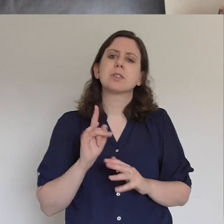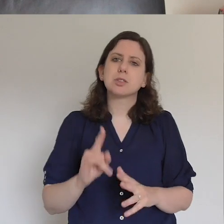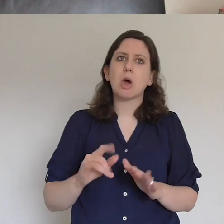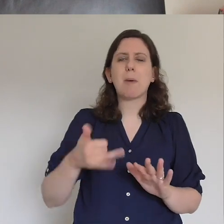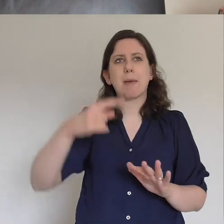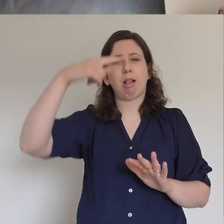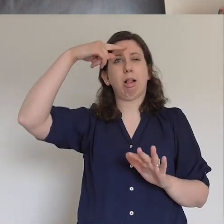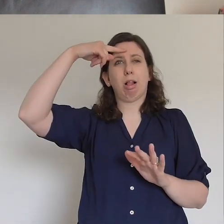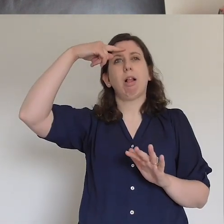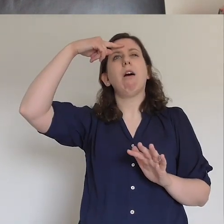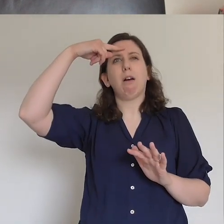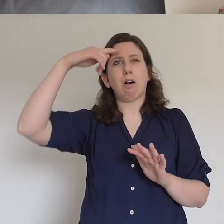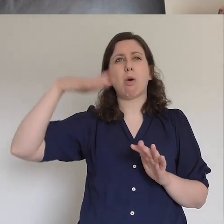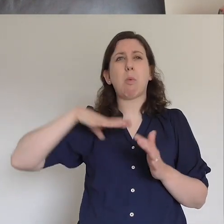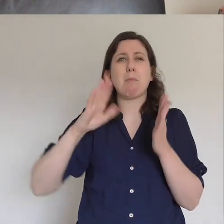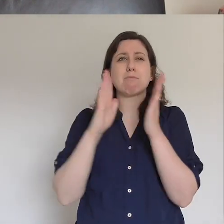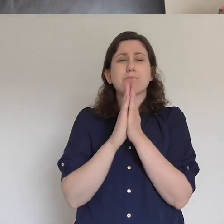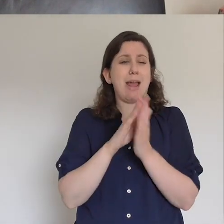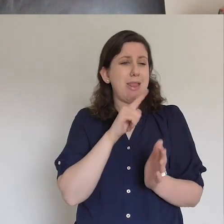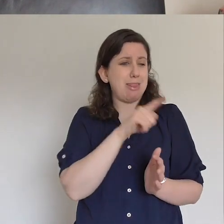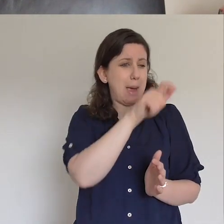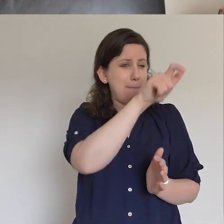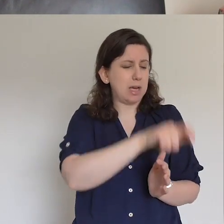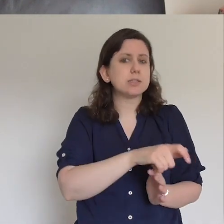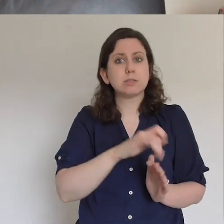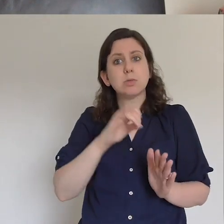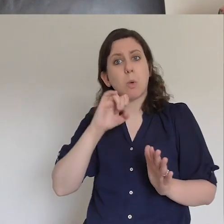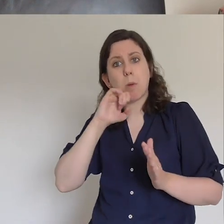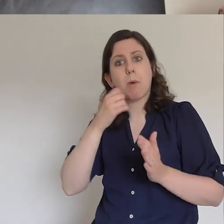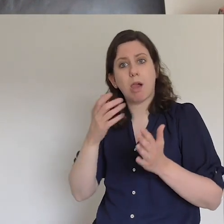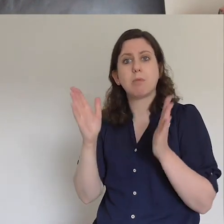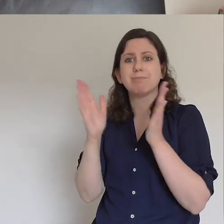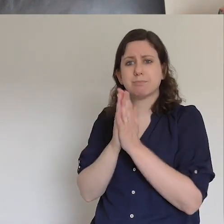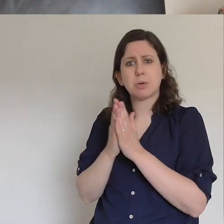in prayer right now do you want to lead us in a prayer?